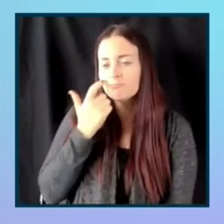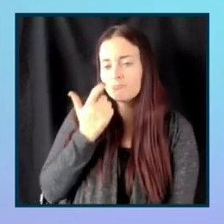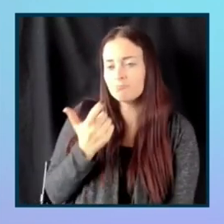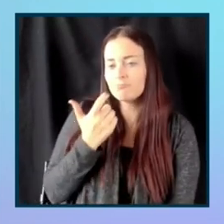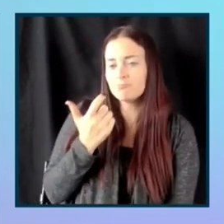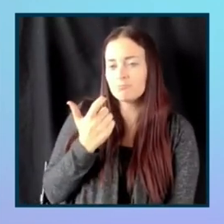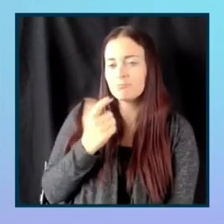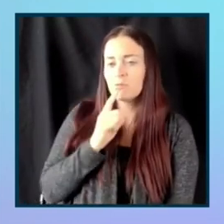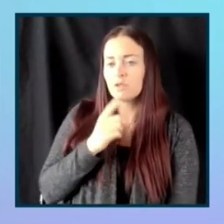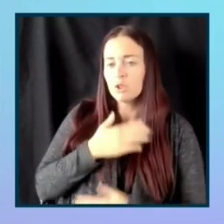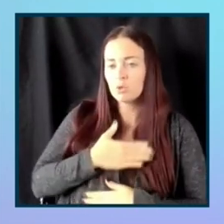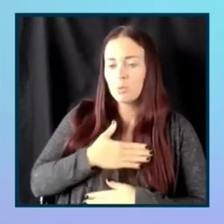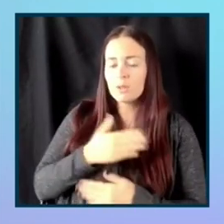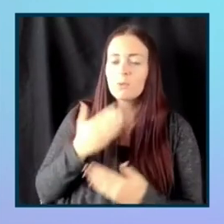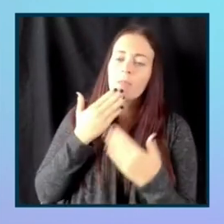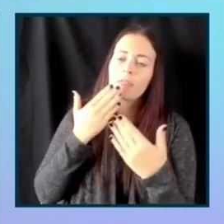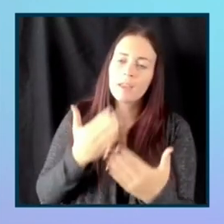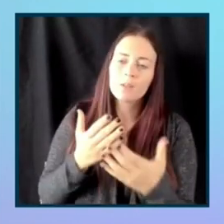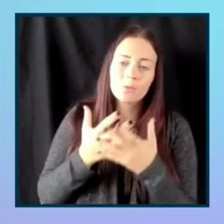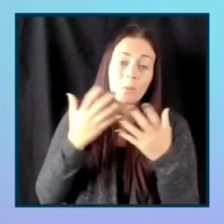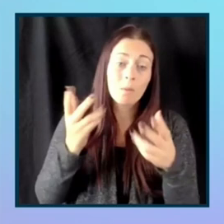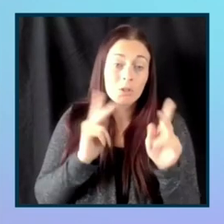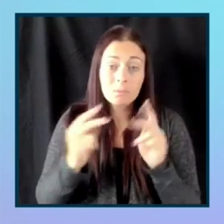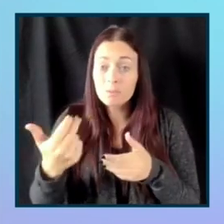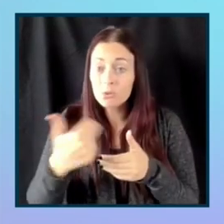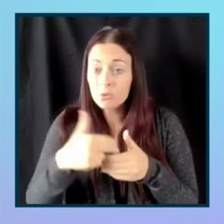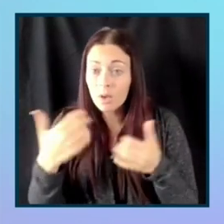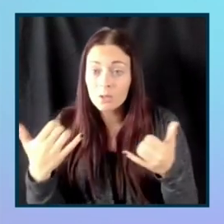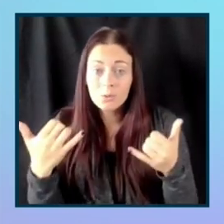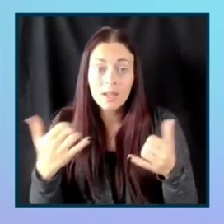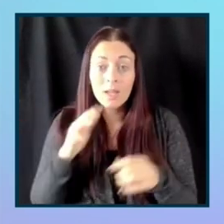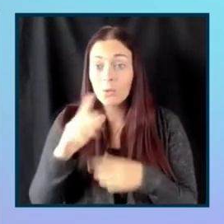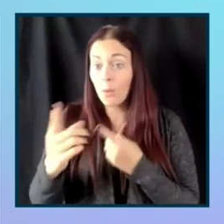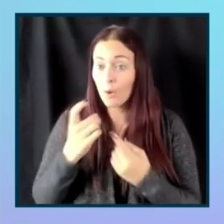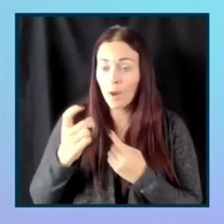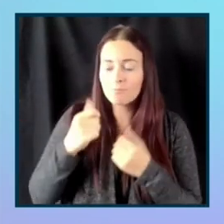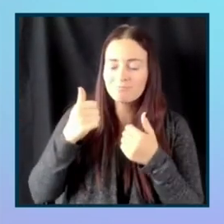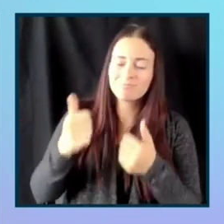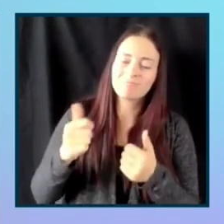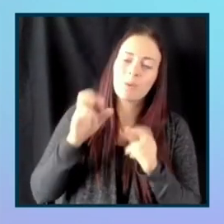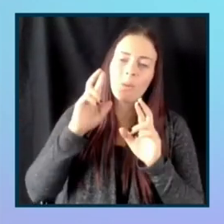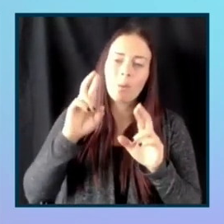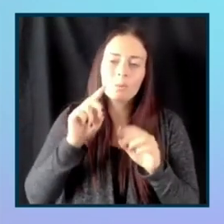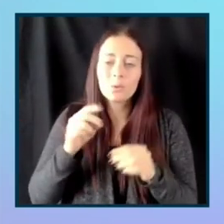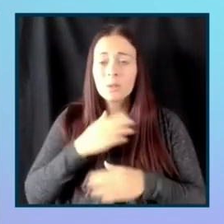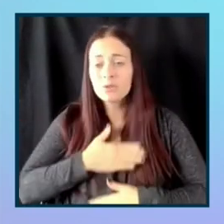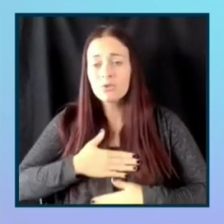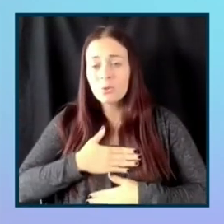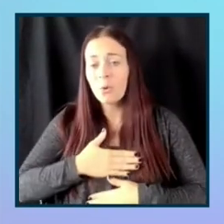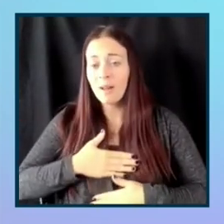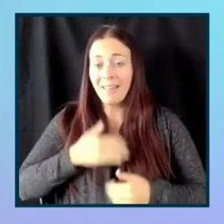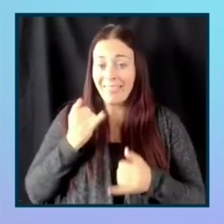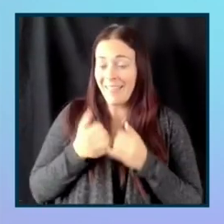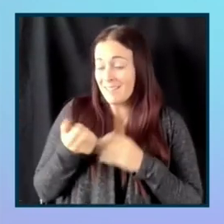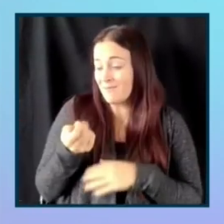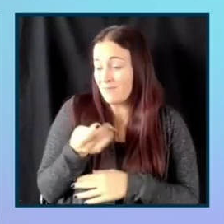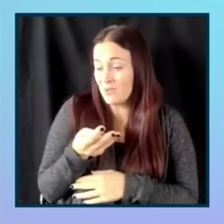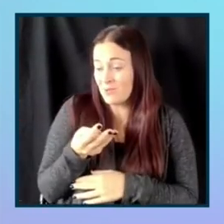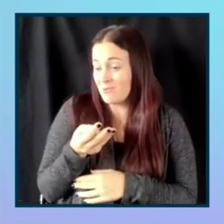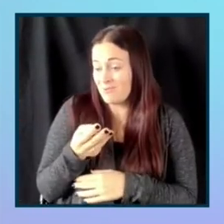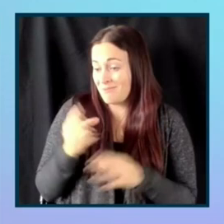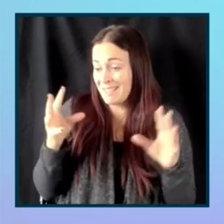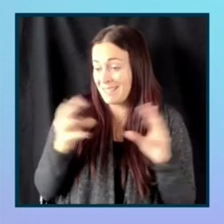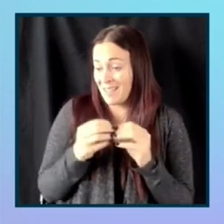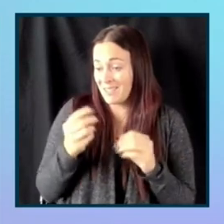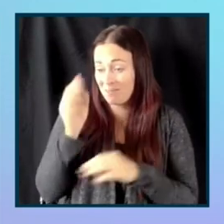thank you so much for our attendees and your great questions. Uh, hope you enjoy the last sessions of Axcon happening in just a few